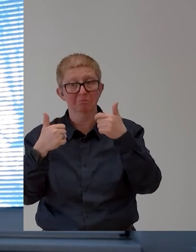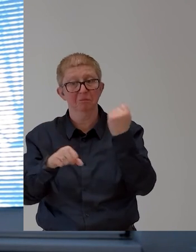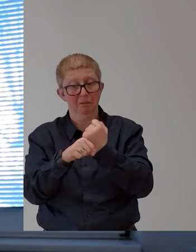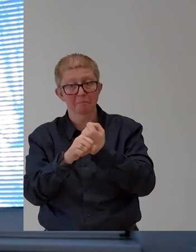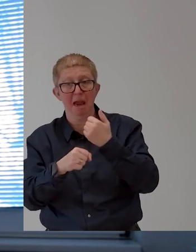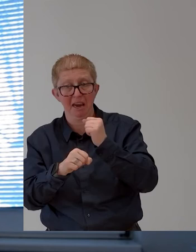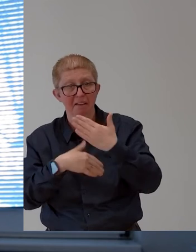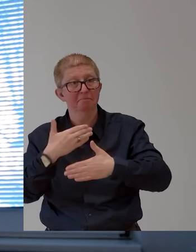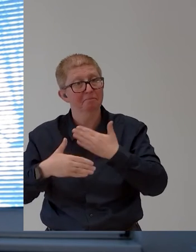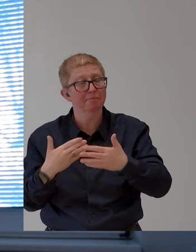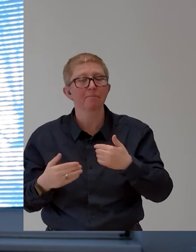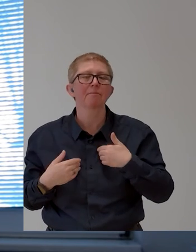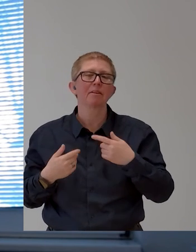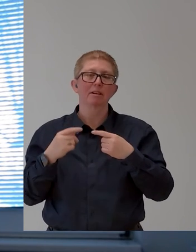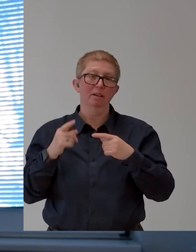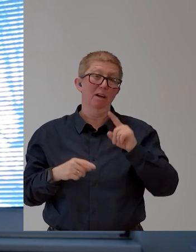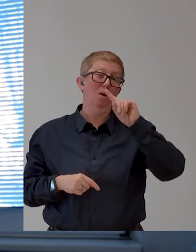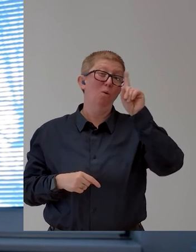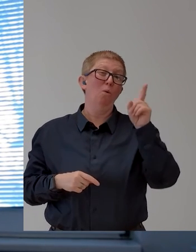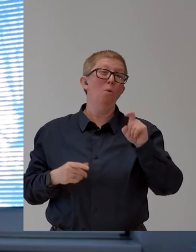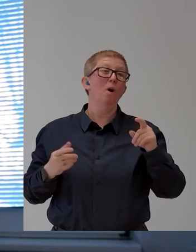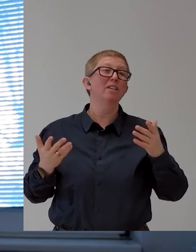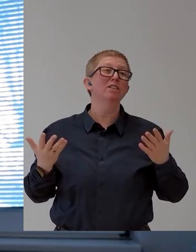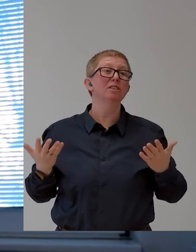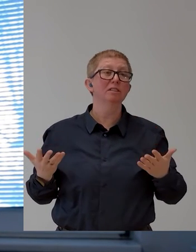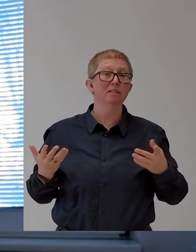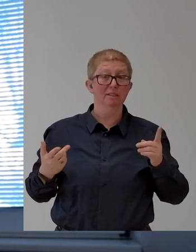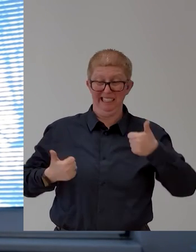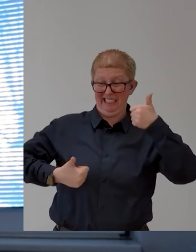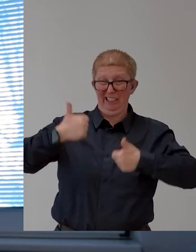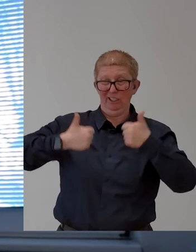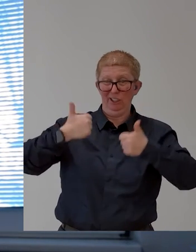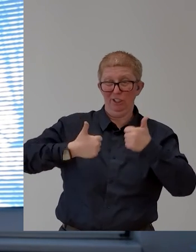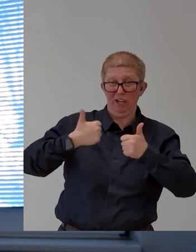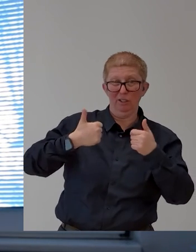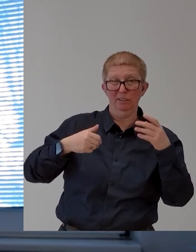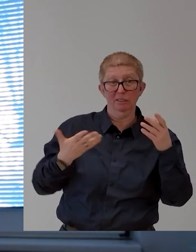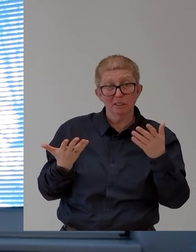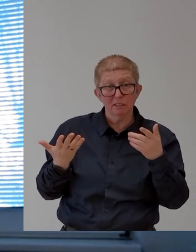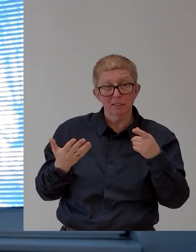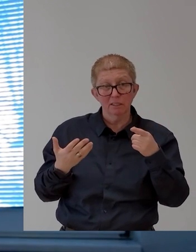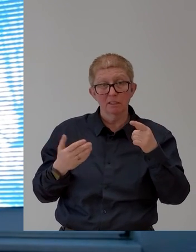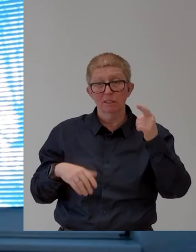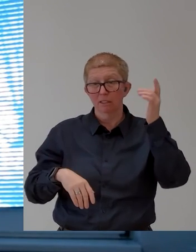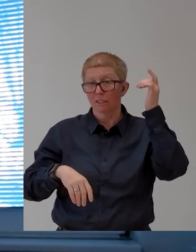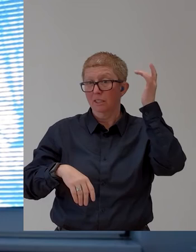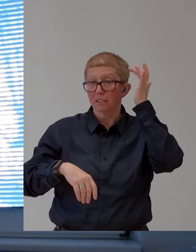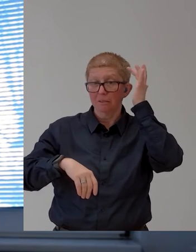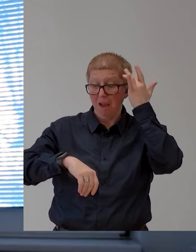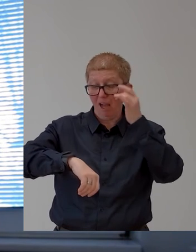things like smart watches from big brands that are already available. And whether